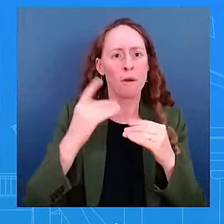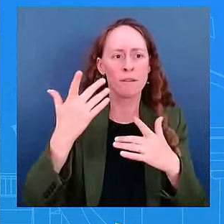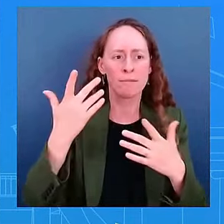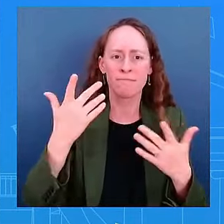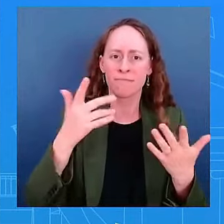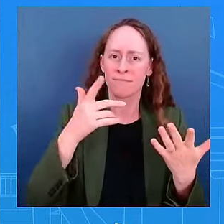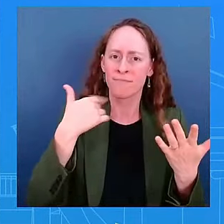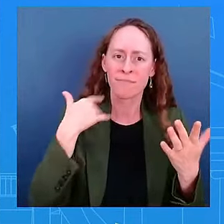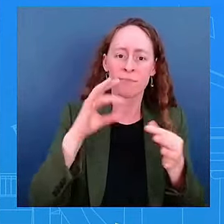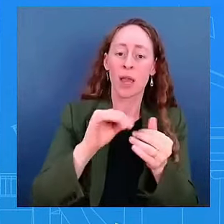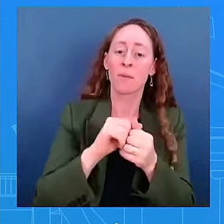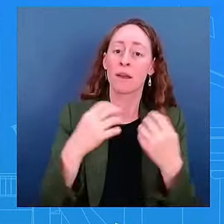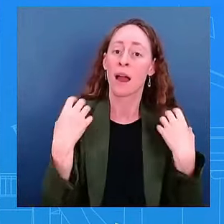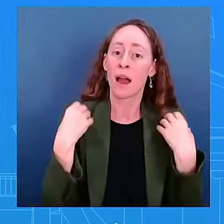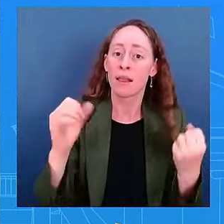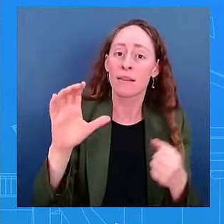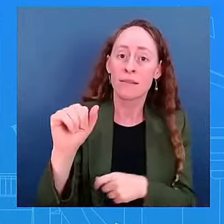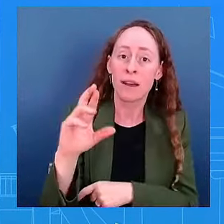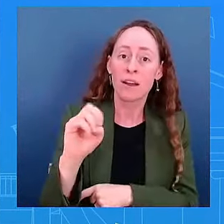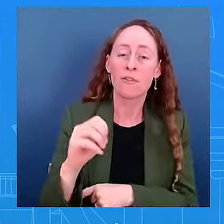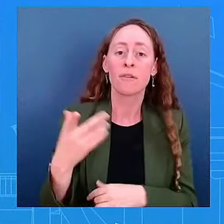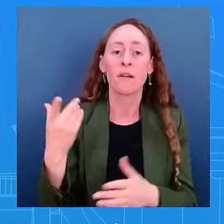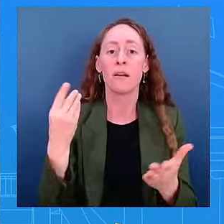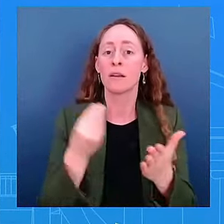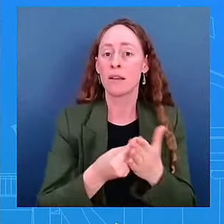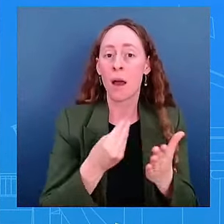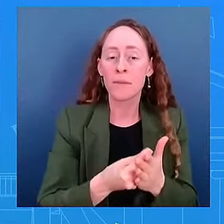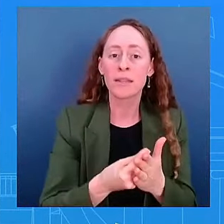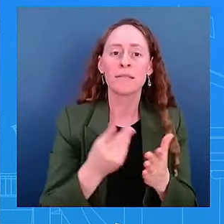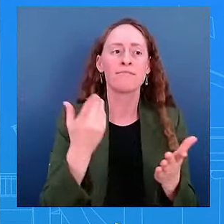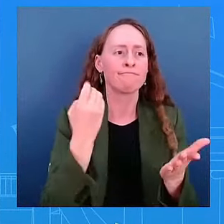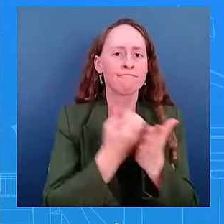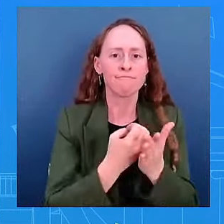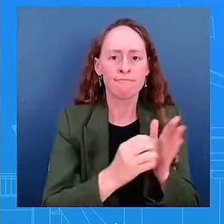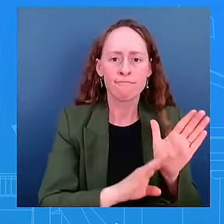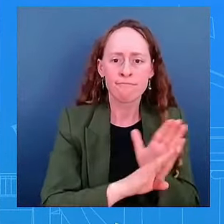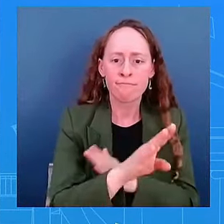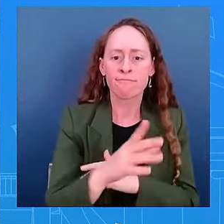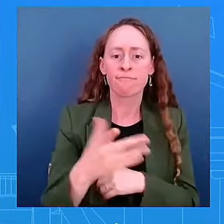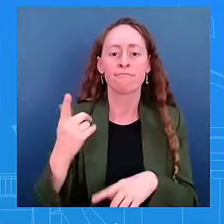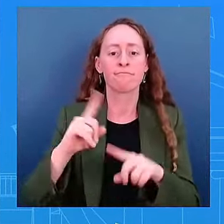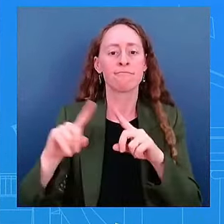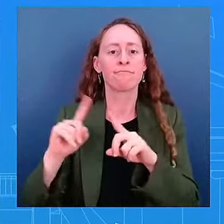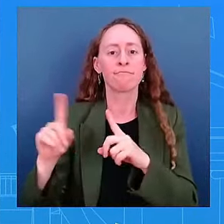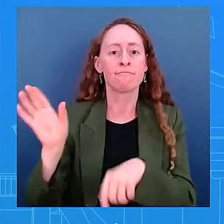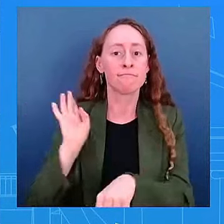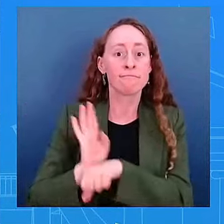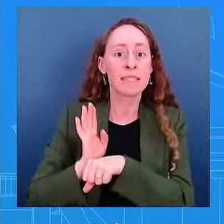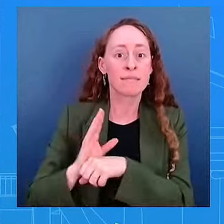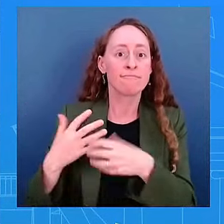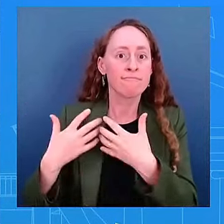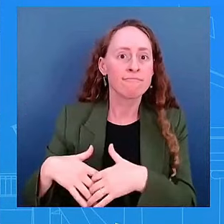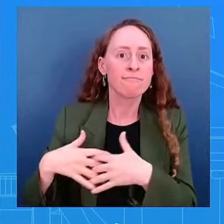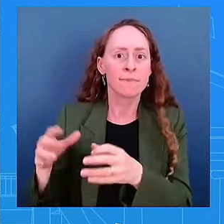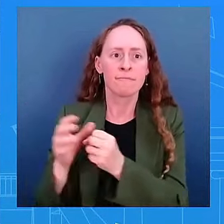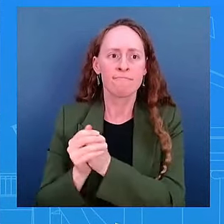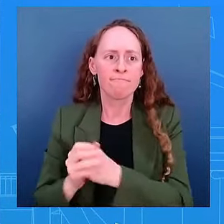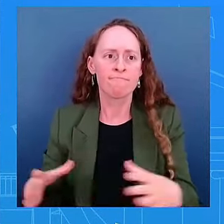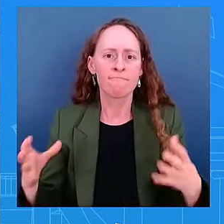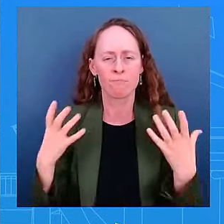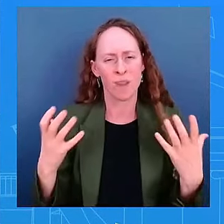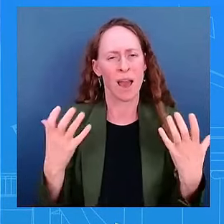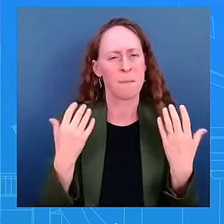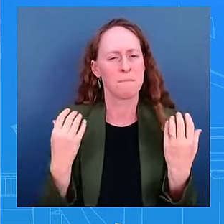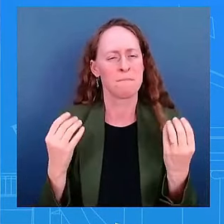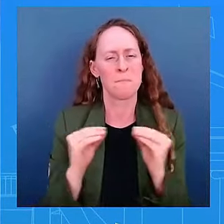whether it's manufacturing, right? We want to continue to build on that. And so the president is determined. He is determined to get that done.